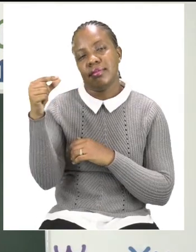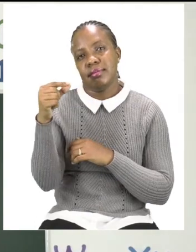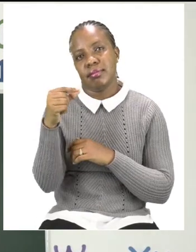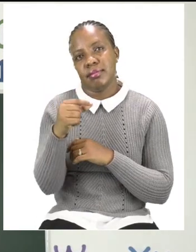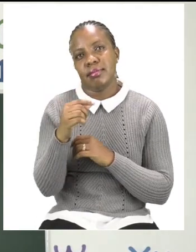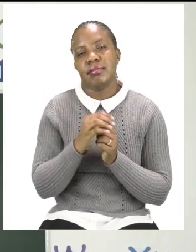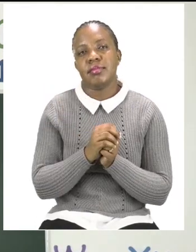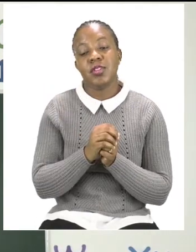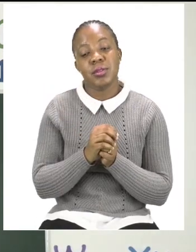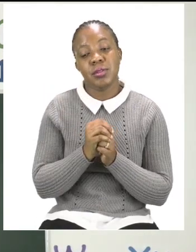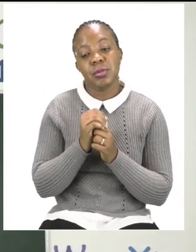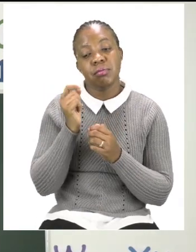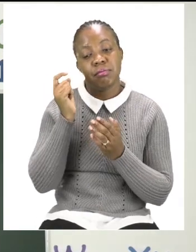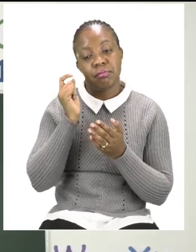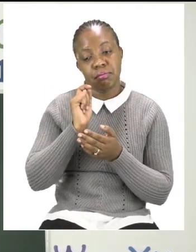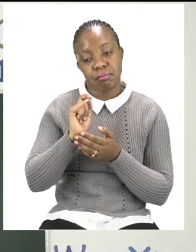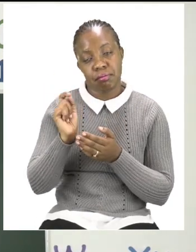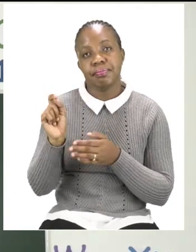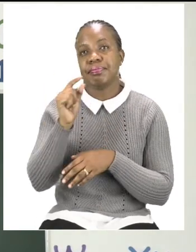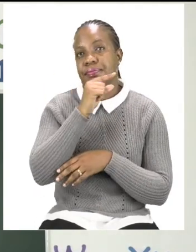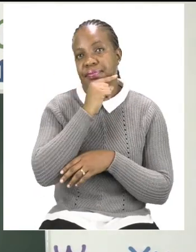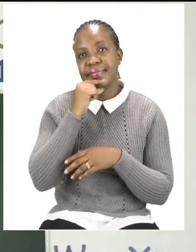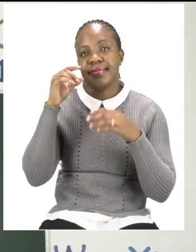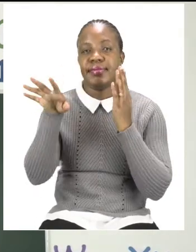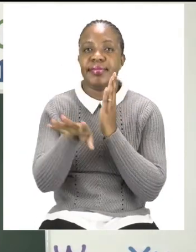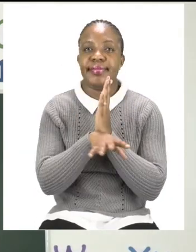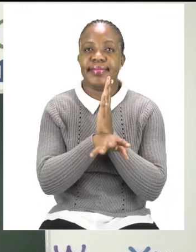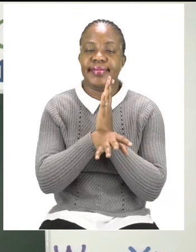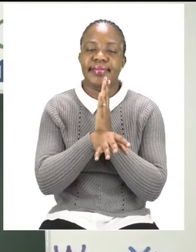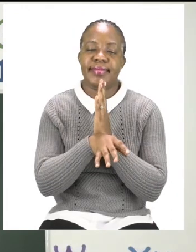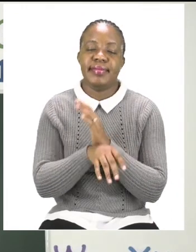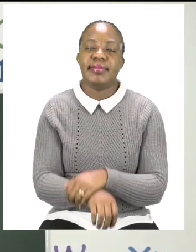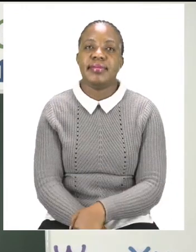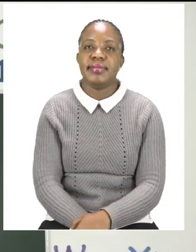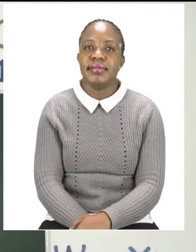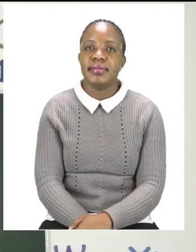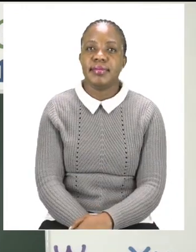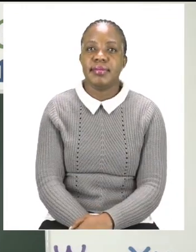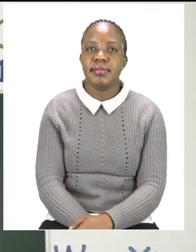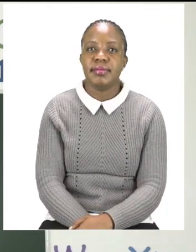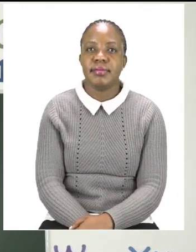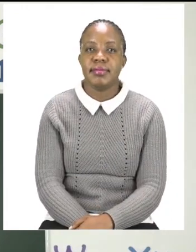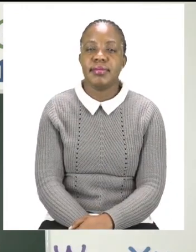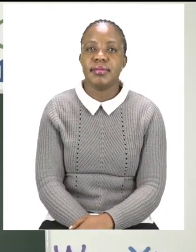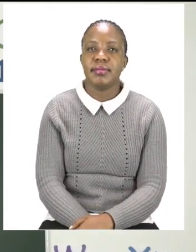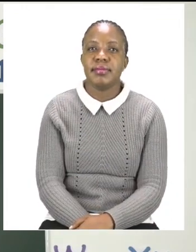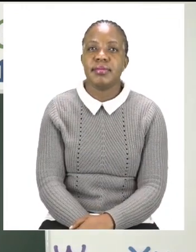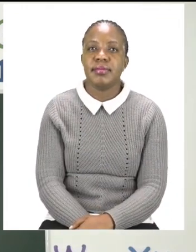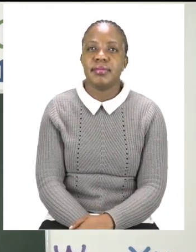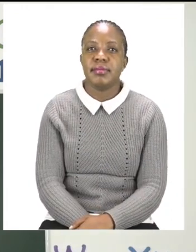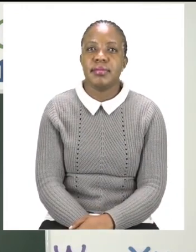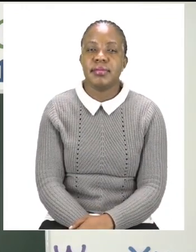each side. And then, we have E-X, our special sound for this exercise.